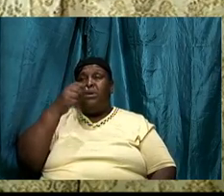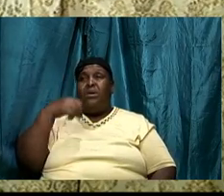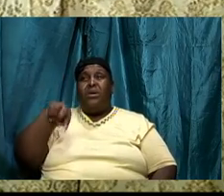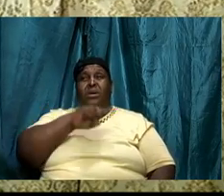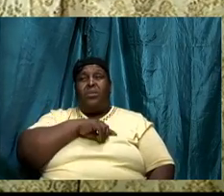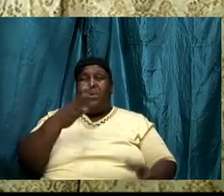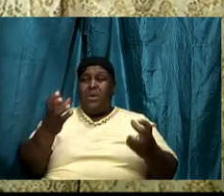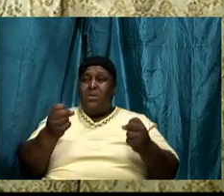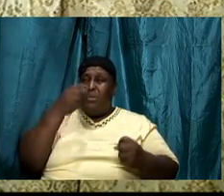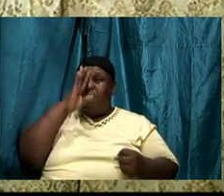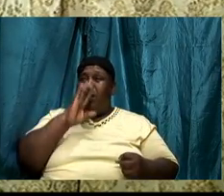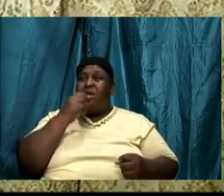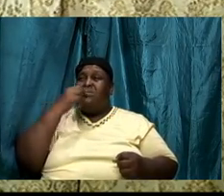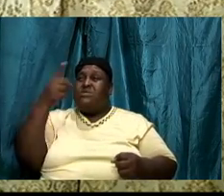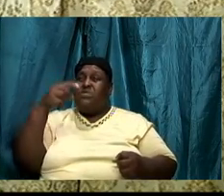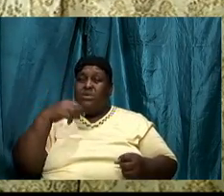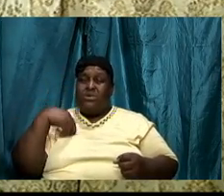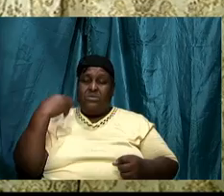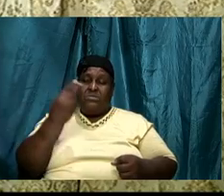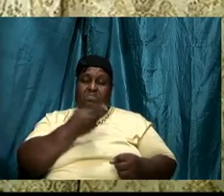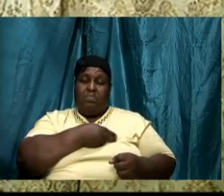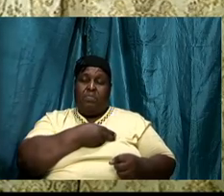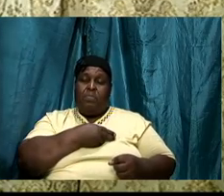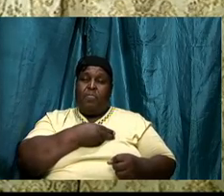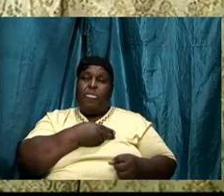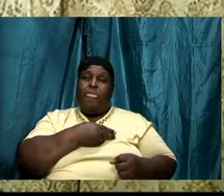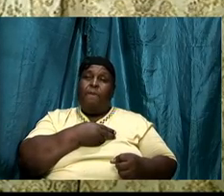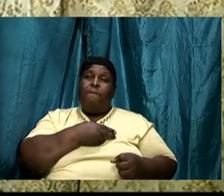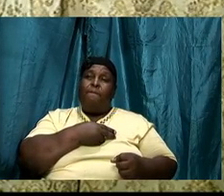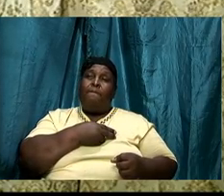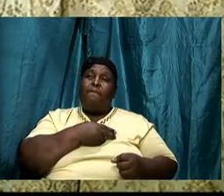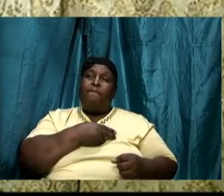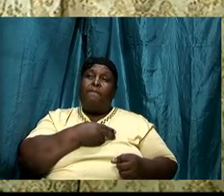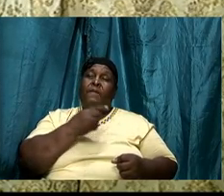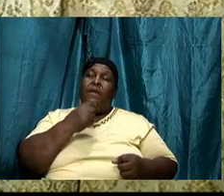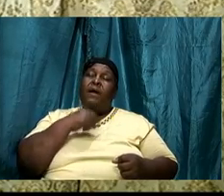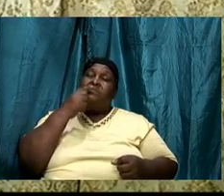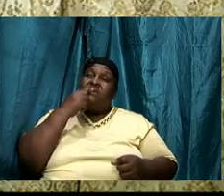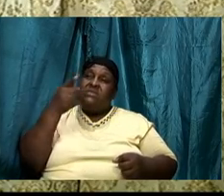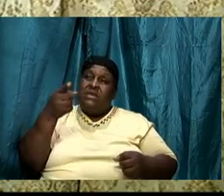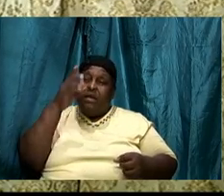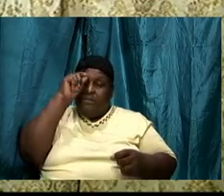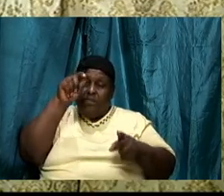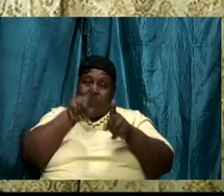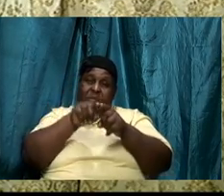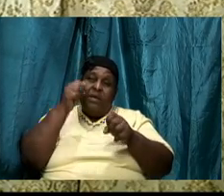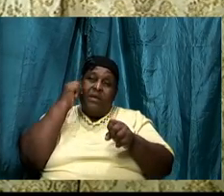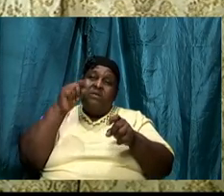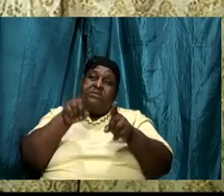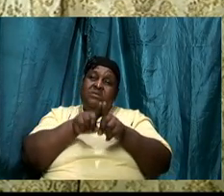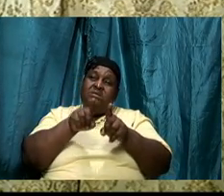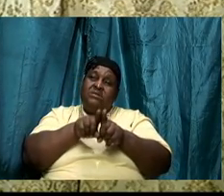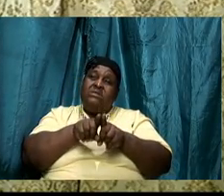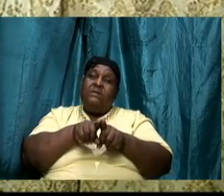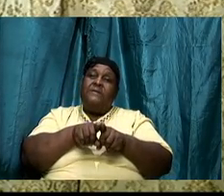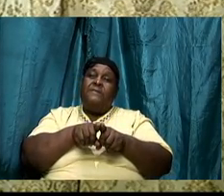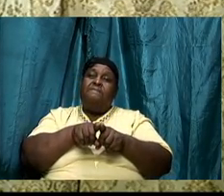I am submitting brothers and sisters that that does not come without